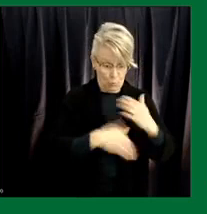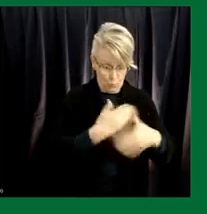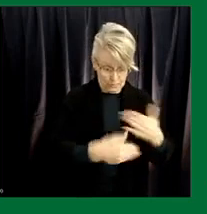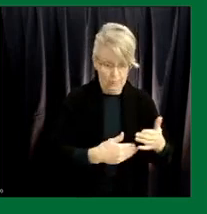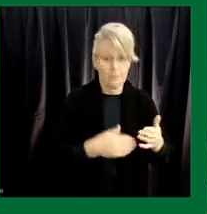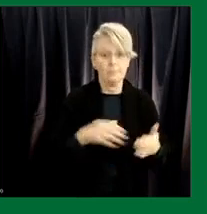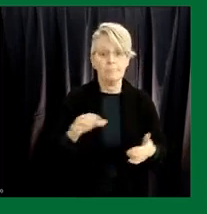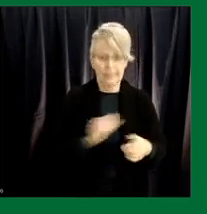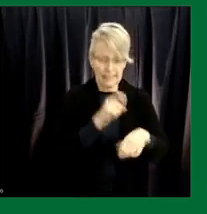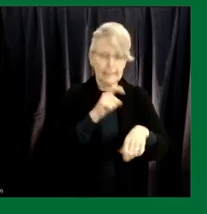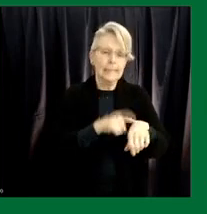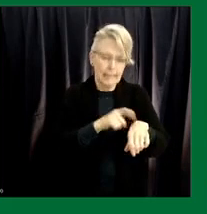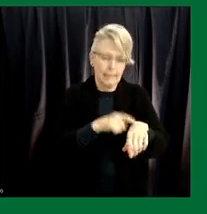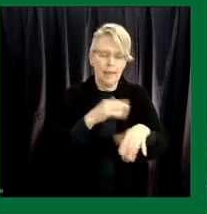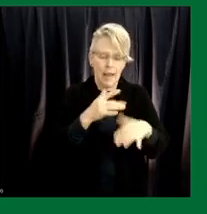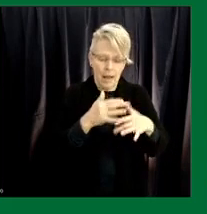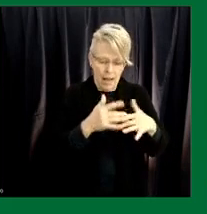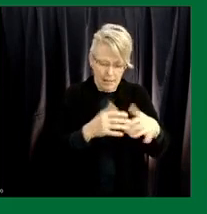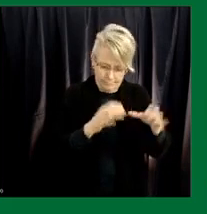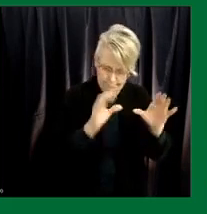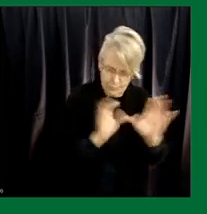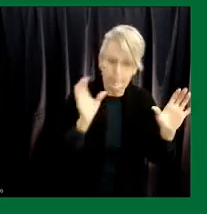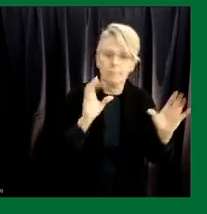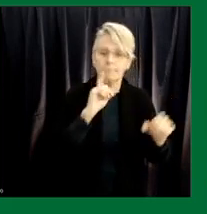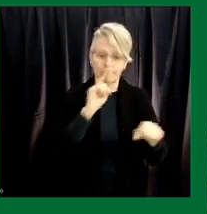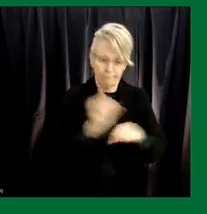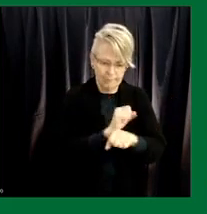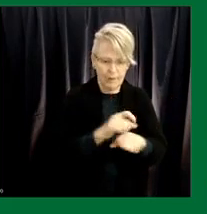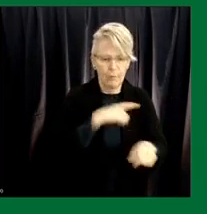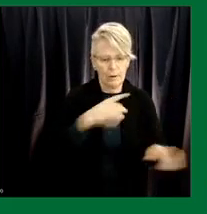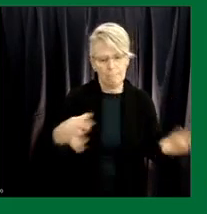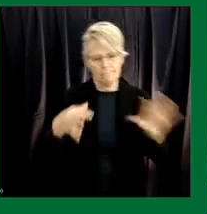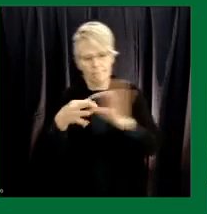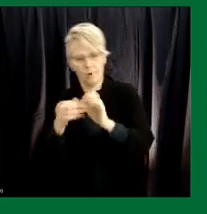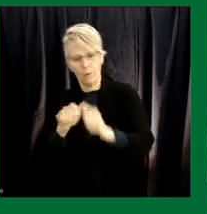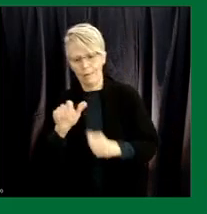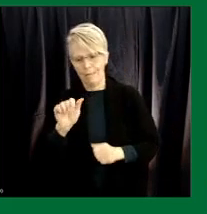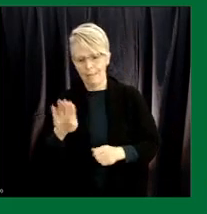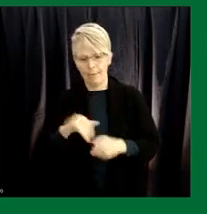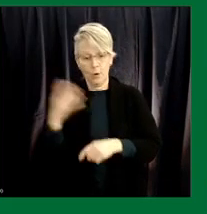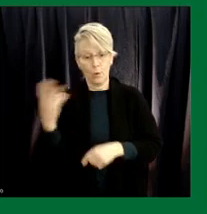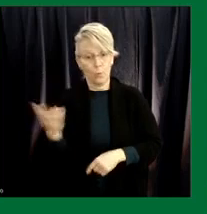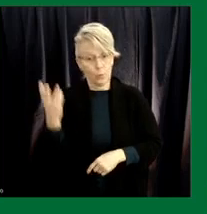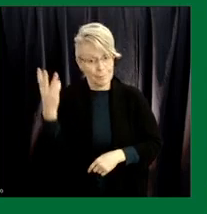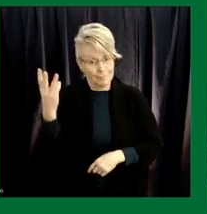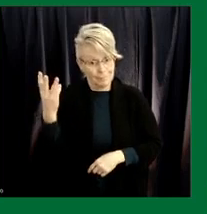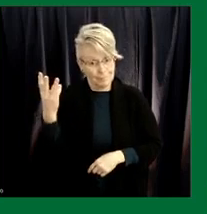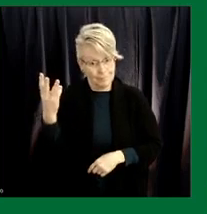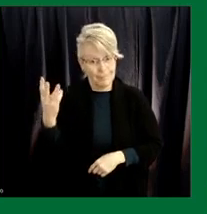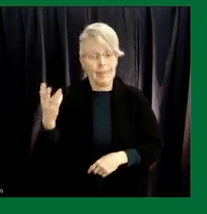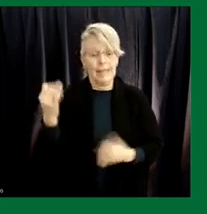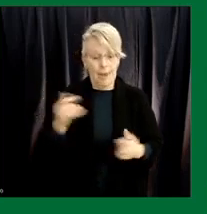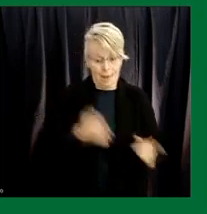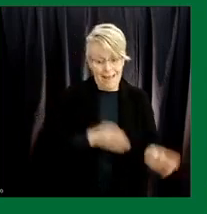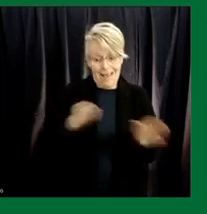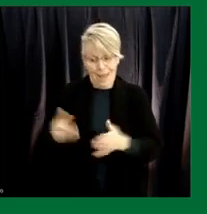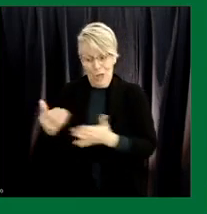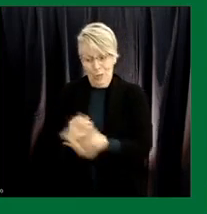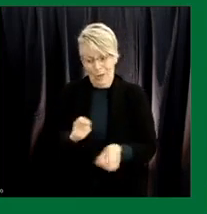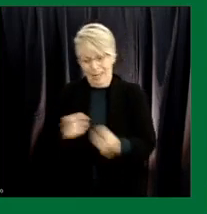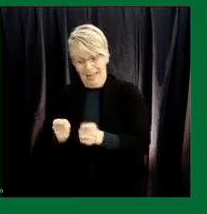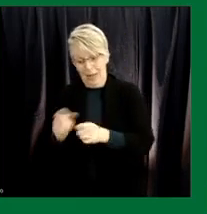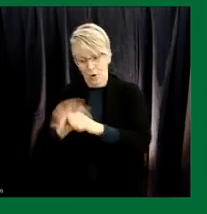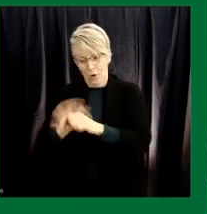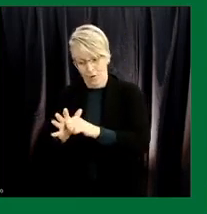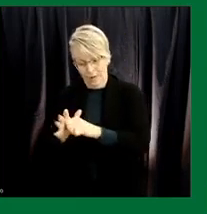take a period of time working with the uh the lab in winnipeg and so that that process is underway and i would uh expect that we